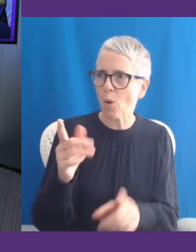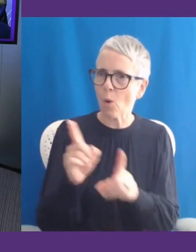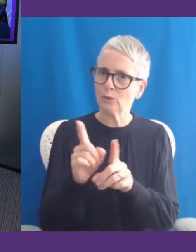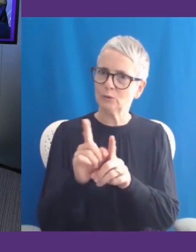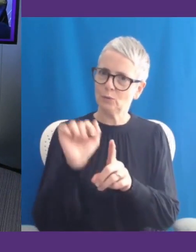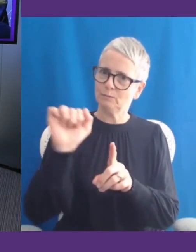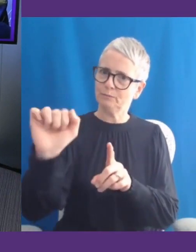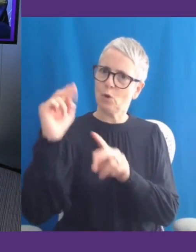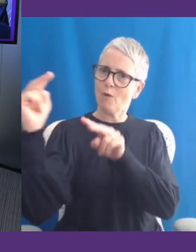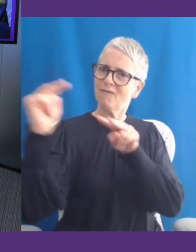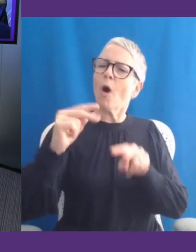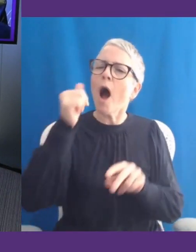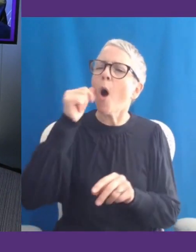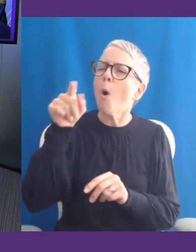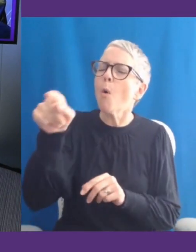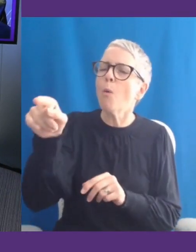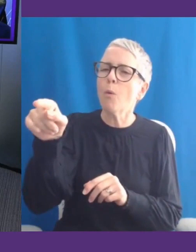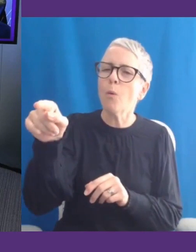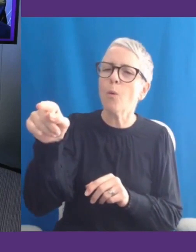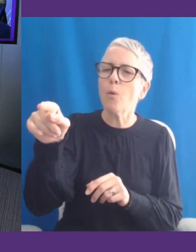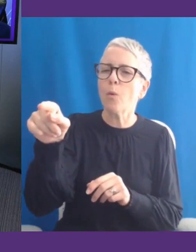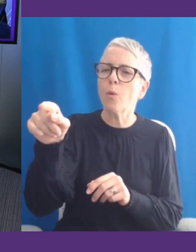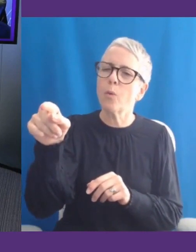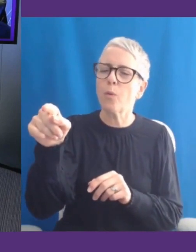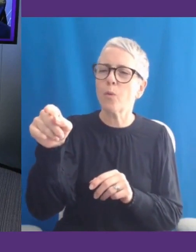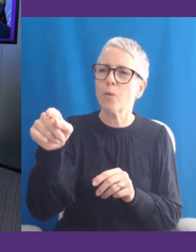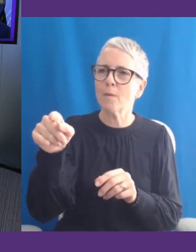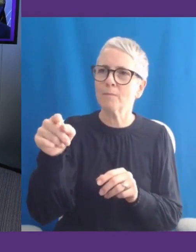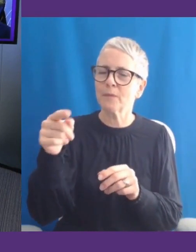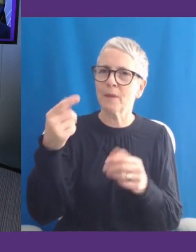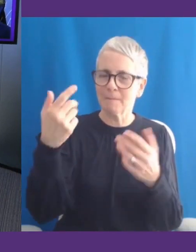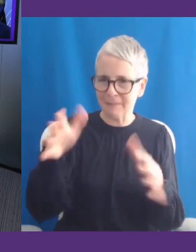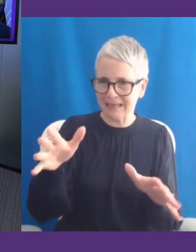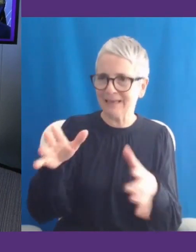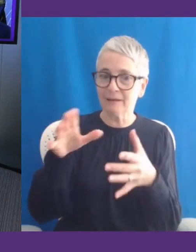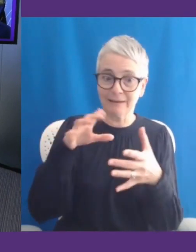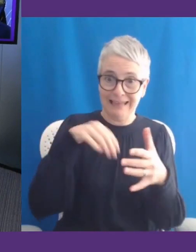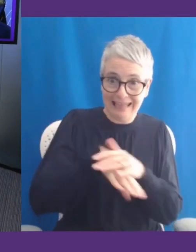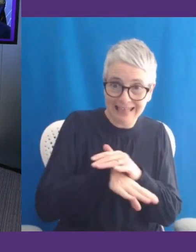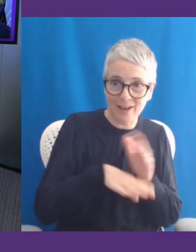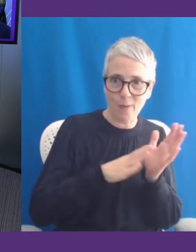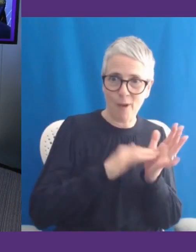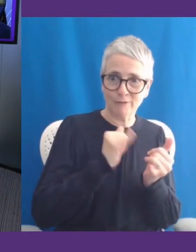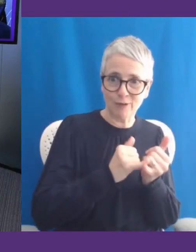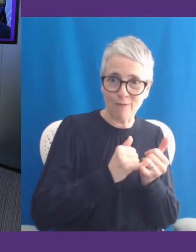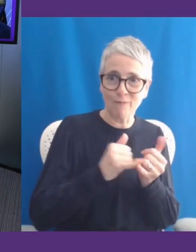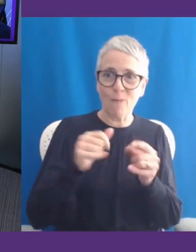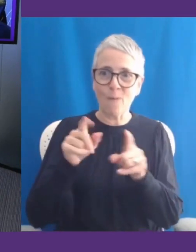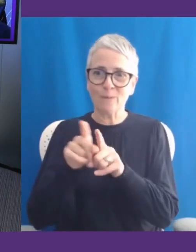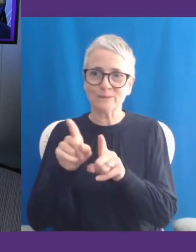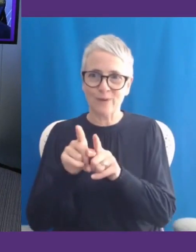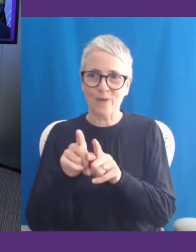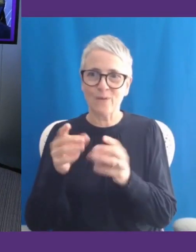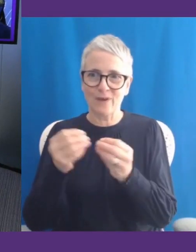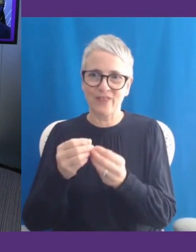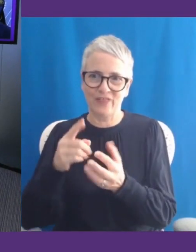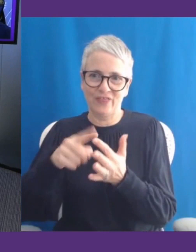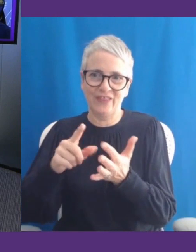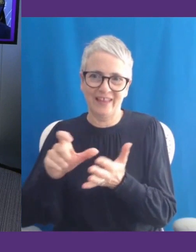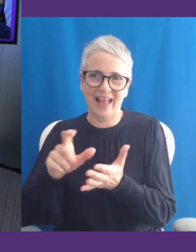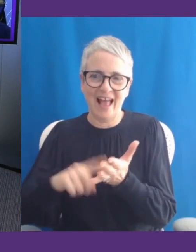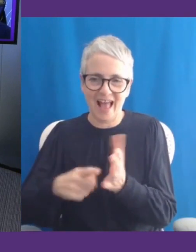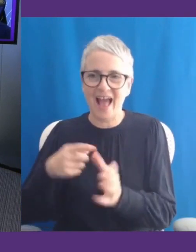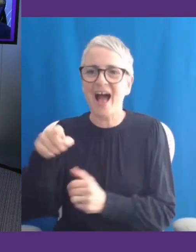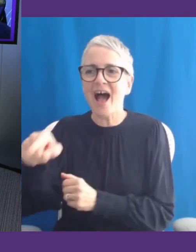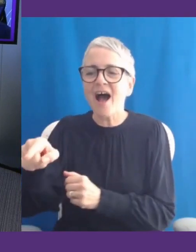I know you've been on sort of both sides of the coin in the sense of working within Microsoft, but also working in with advocacy organizations before. So what role can